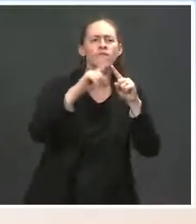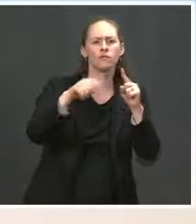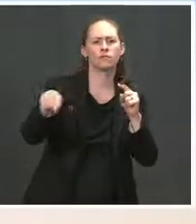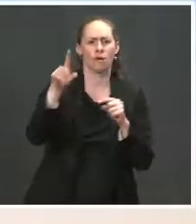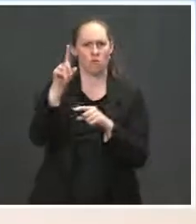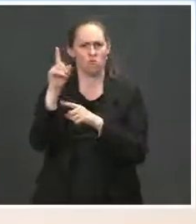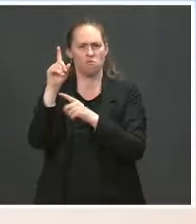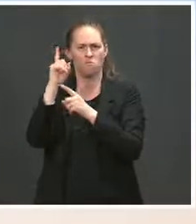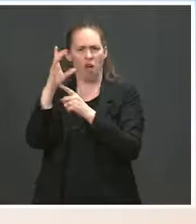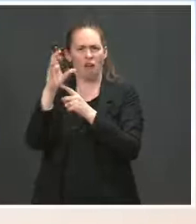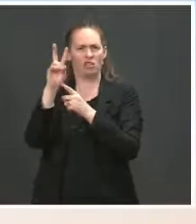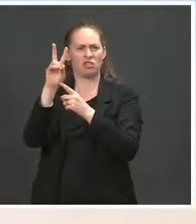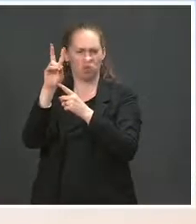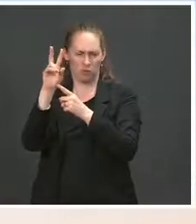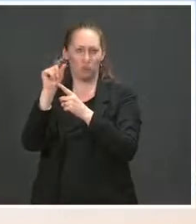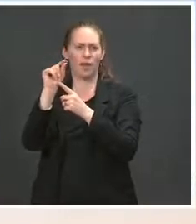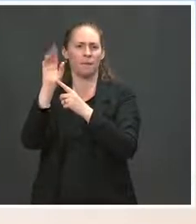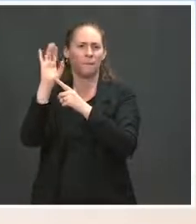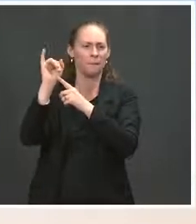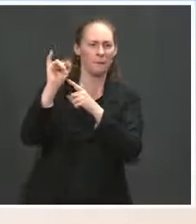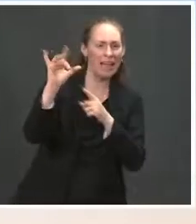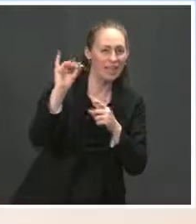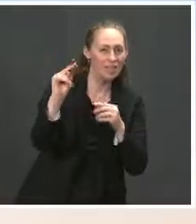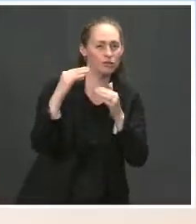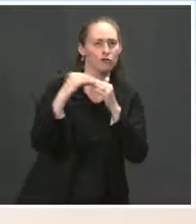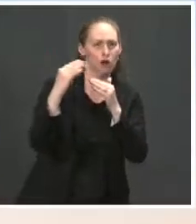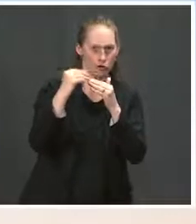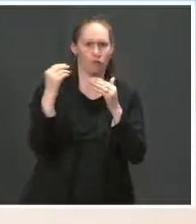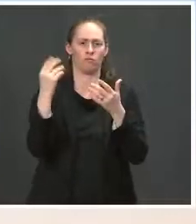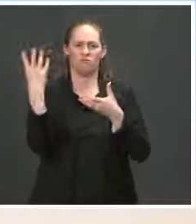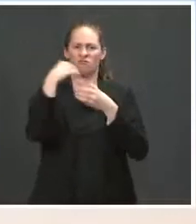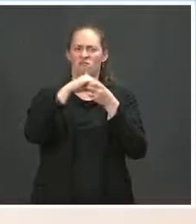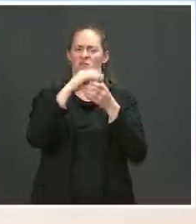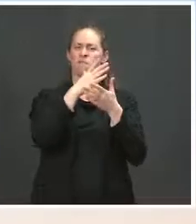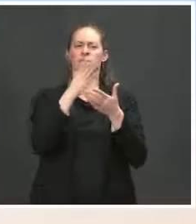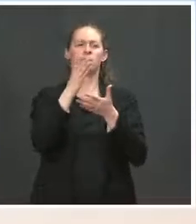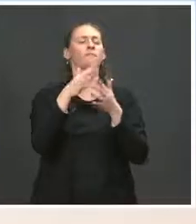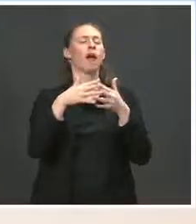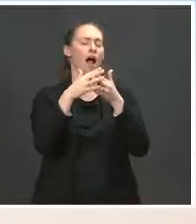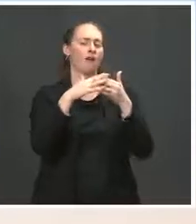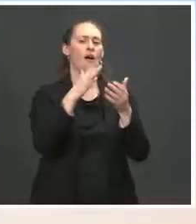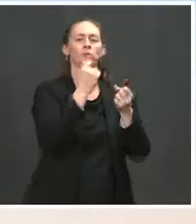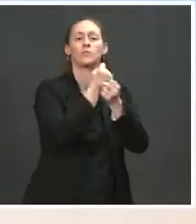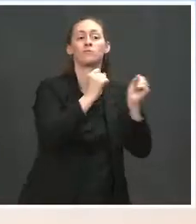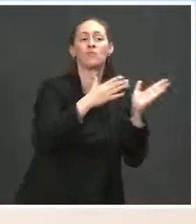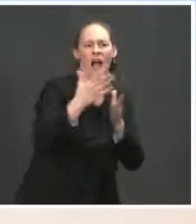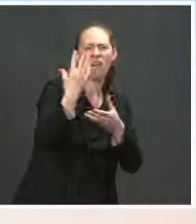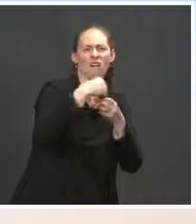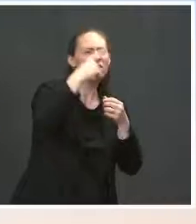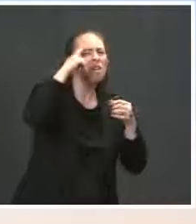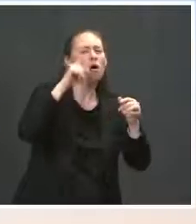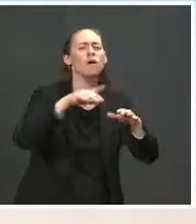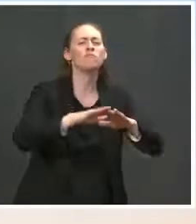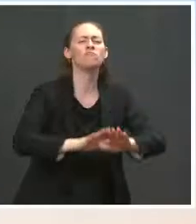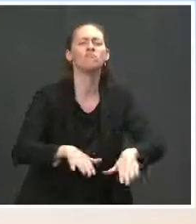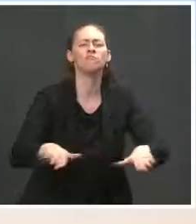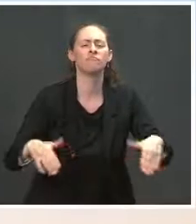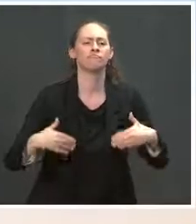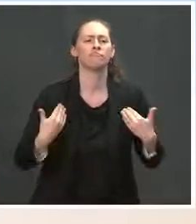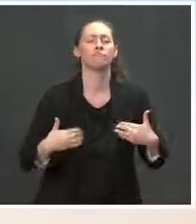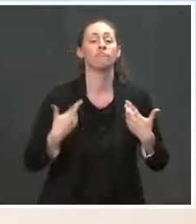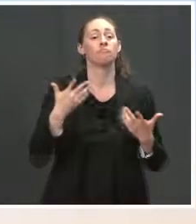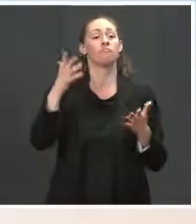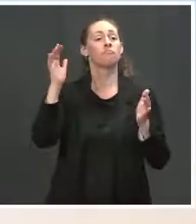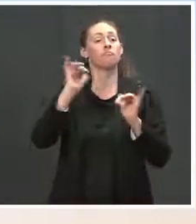Plan elementary and secondary school emergency relief funds to support the safe reopening of K through 12 schools and address